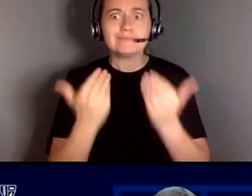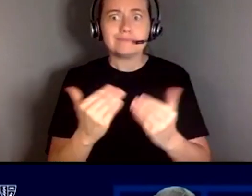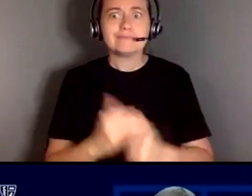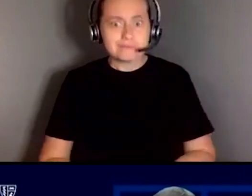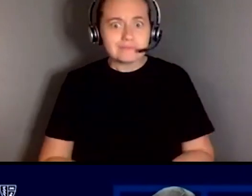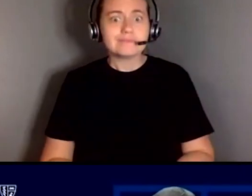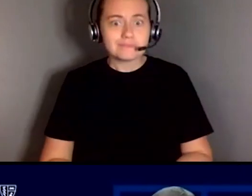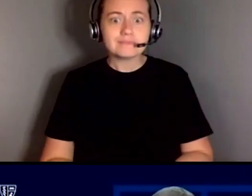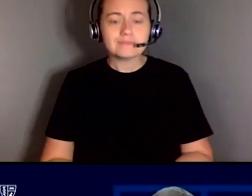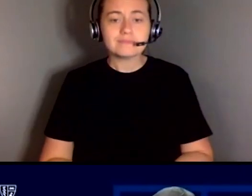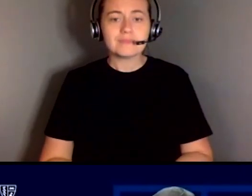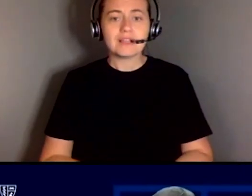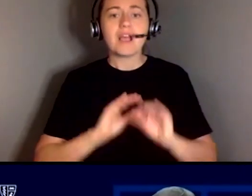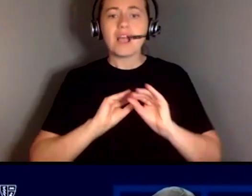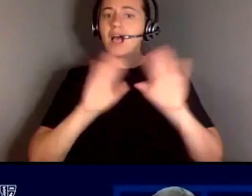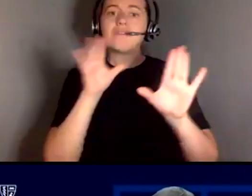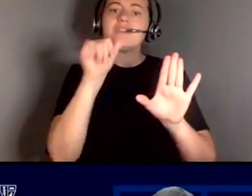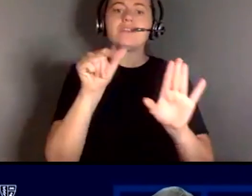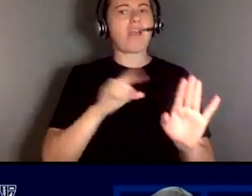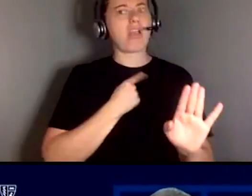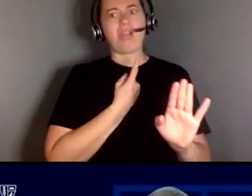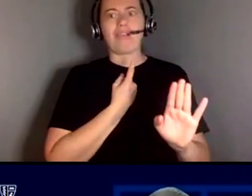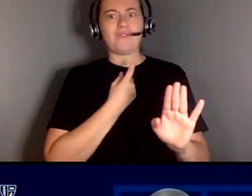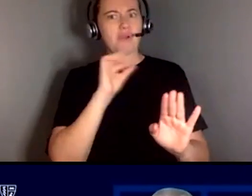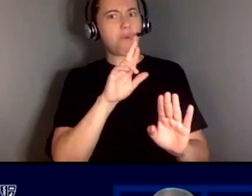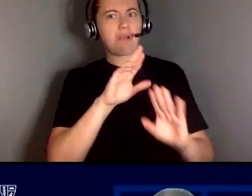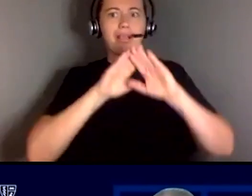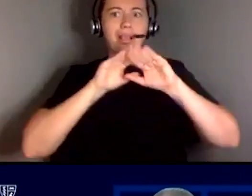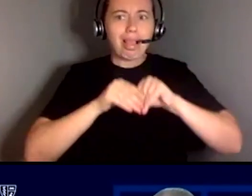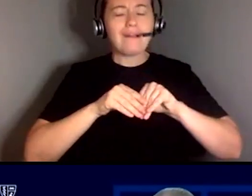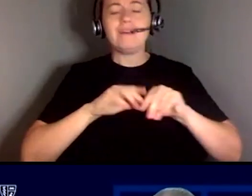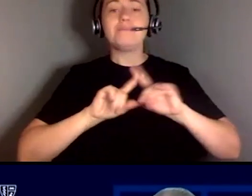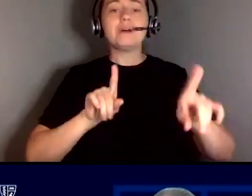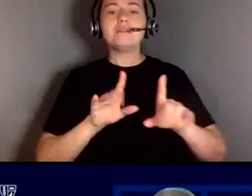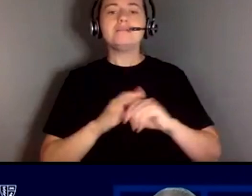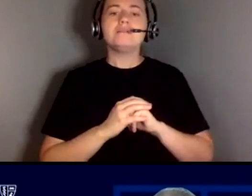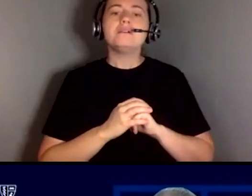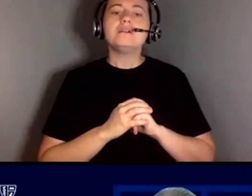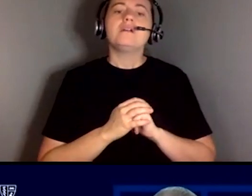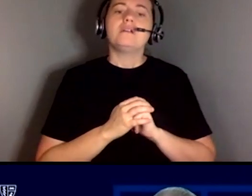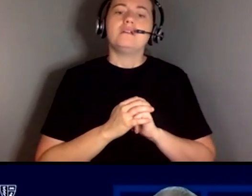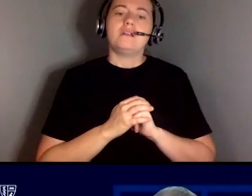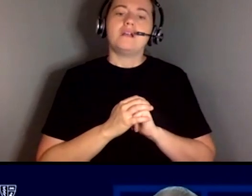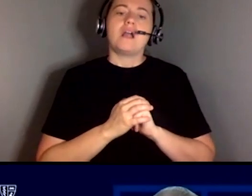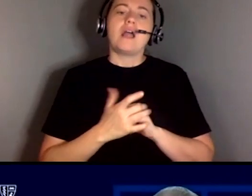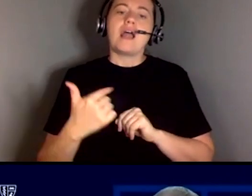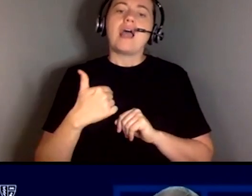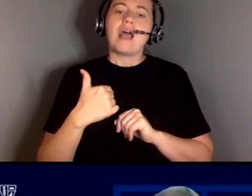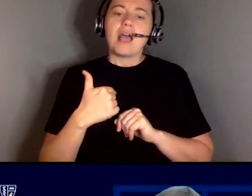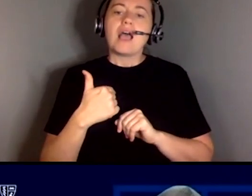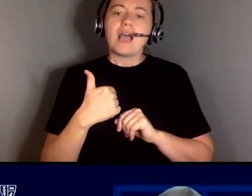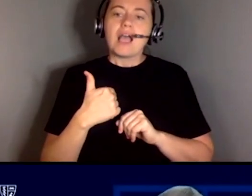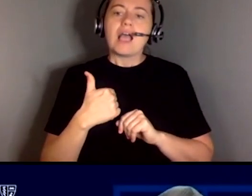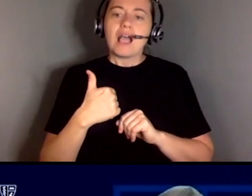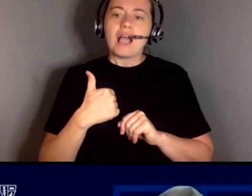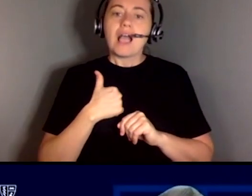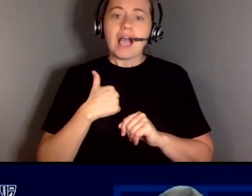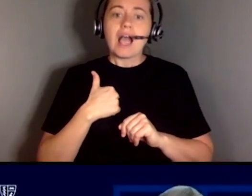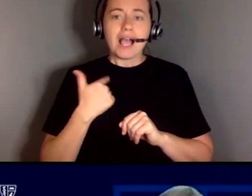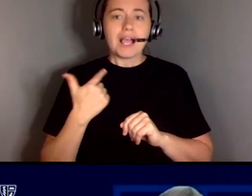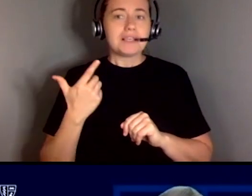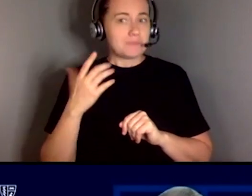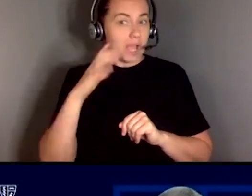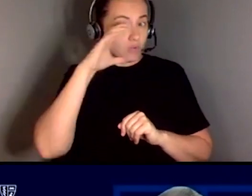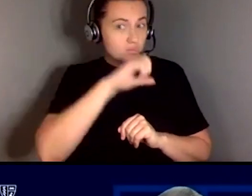ask obviously not in an offensive way or demeaning way but i you know i have i i am sensing that you are